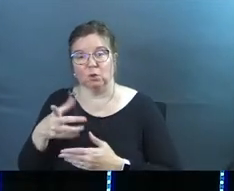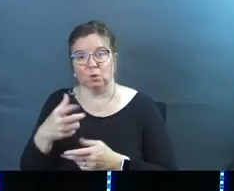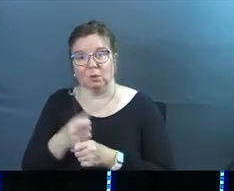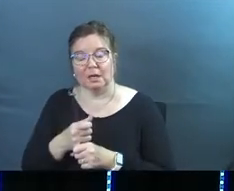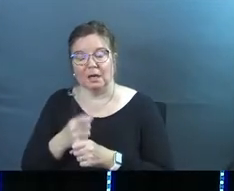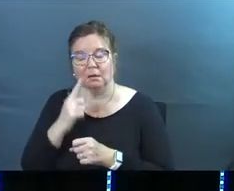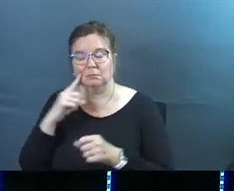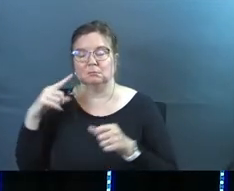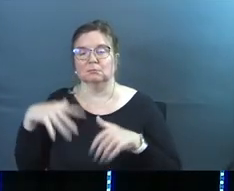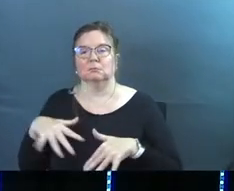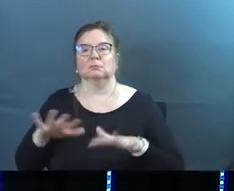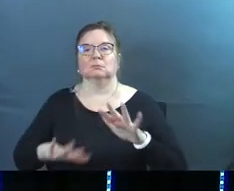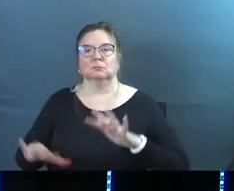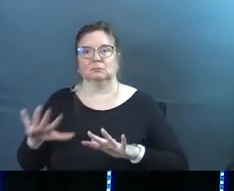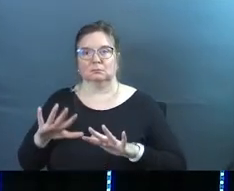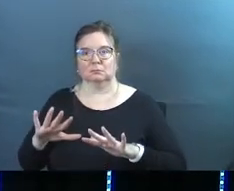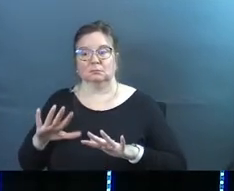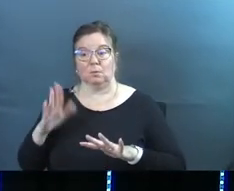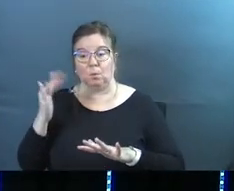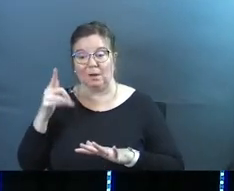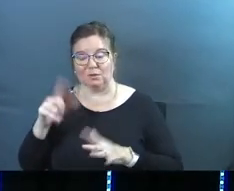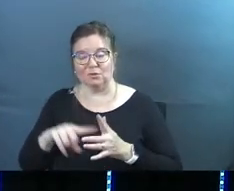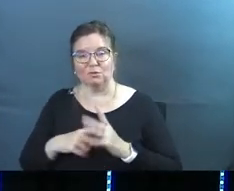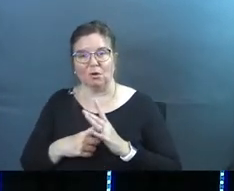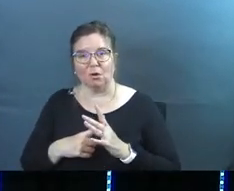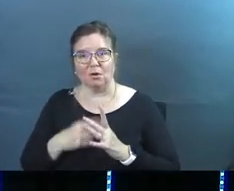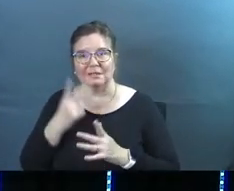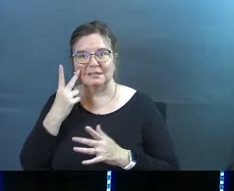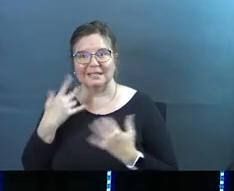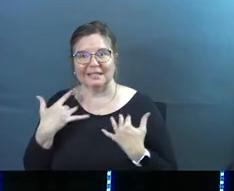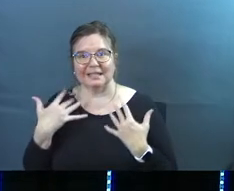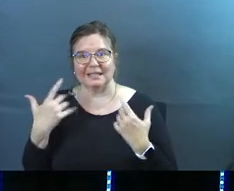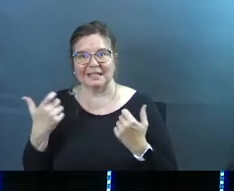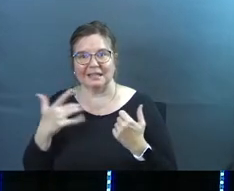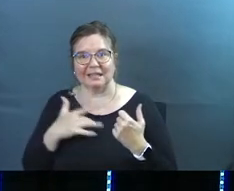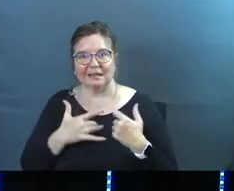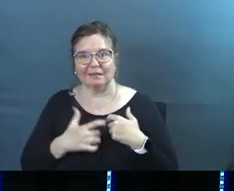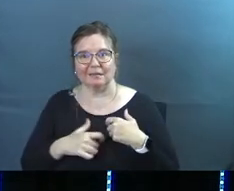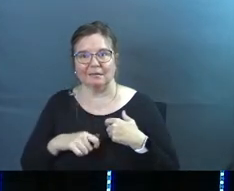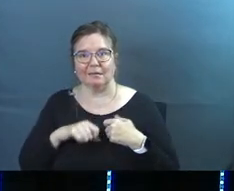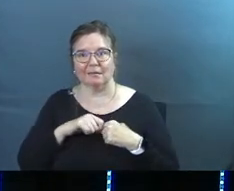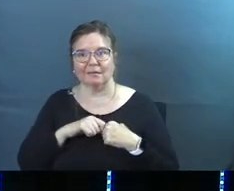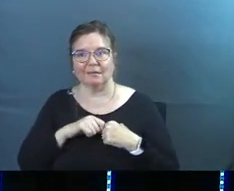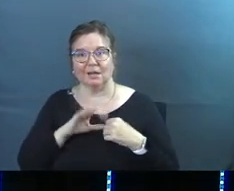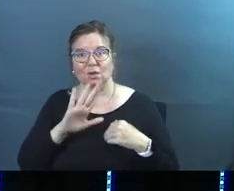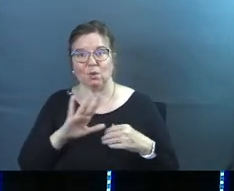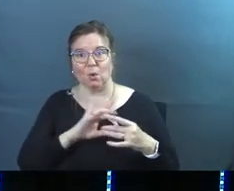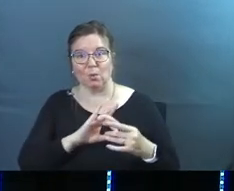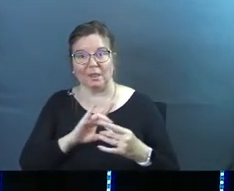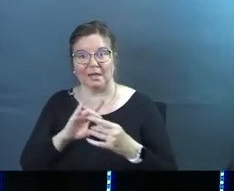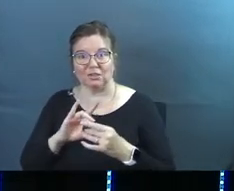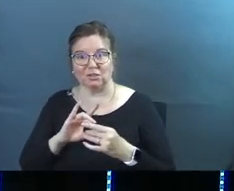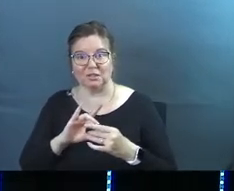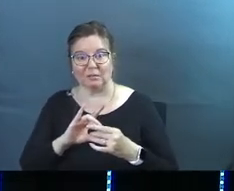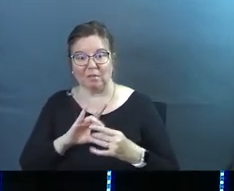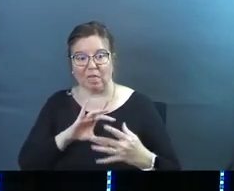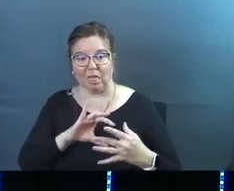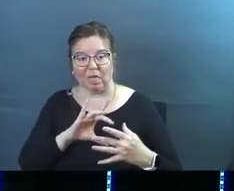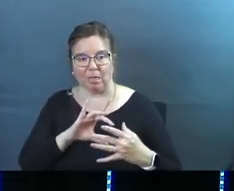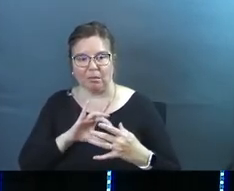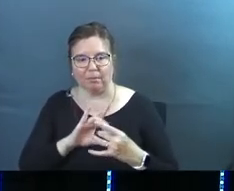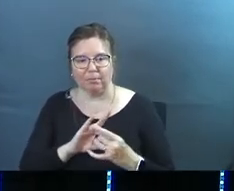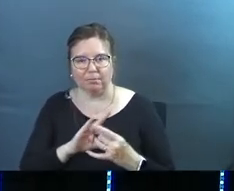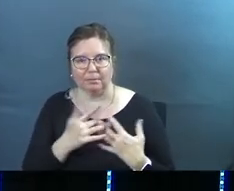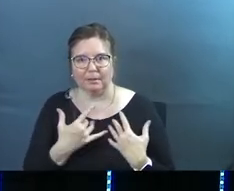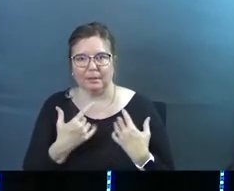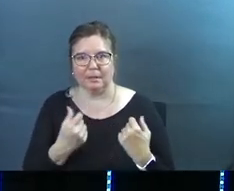get shocked because you start seeing healing come into your relationships. As you walk the path of Jesus